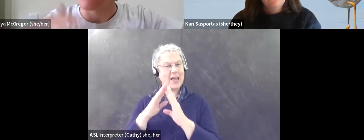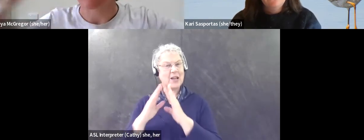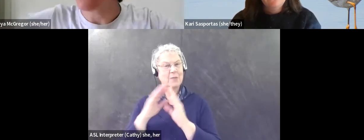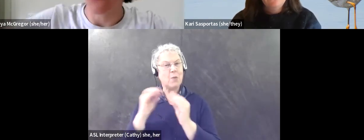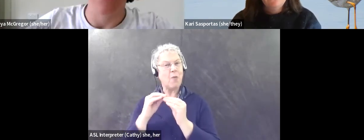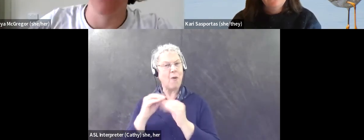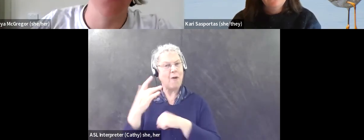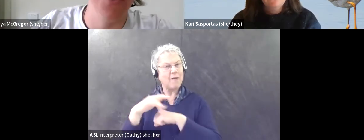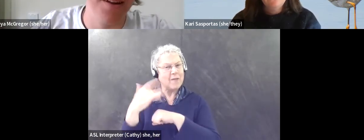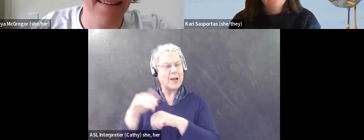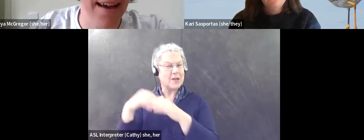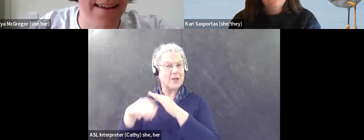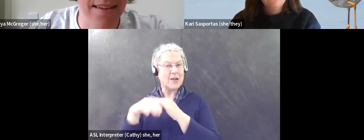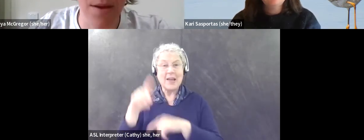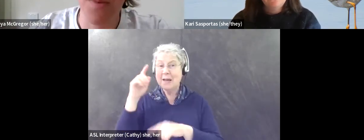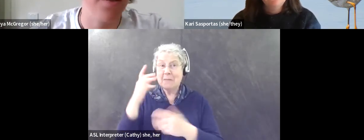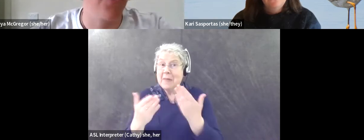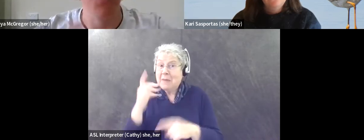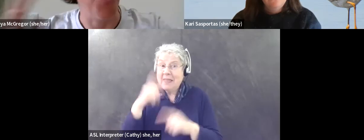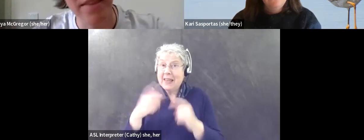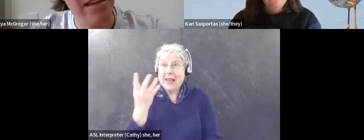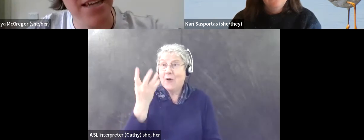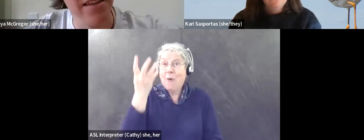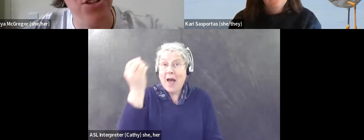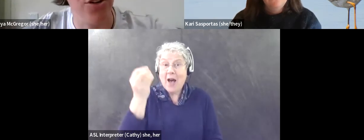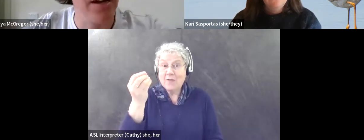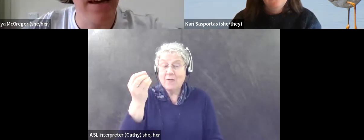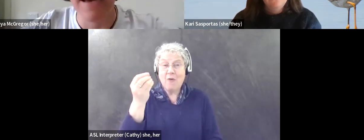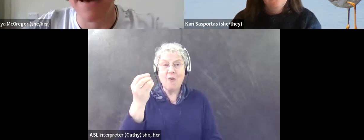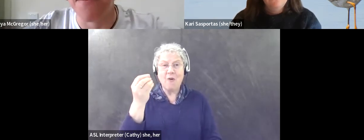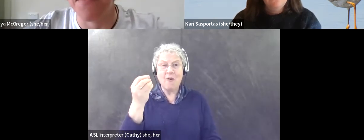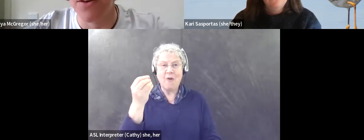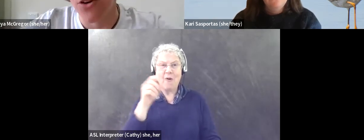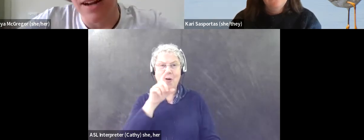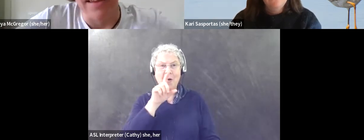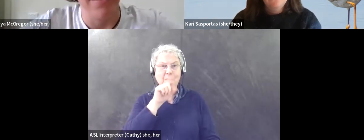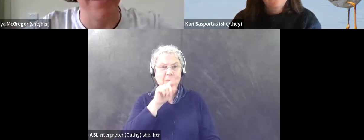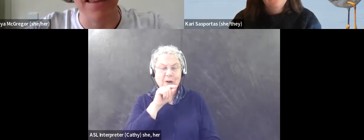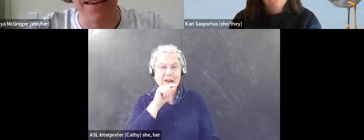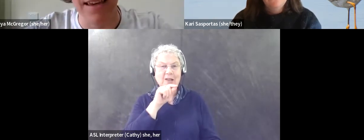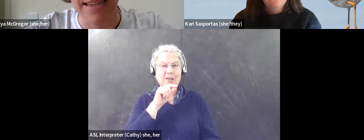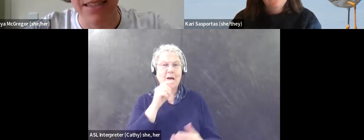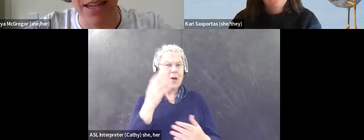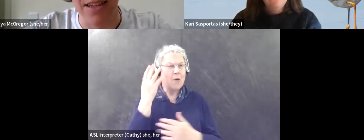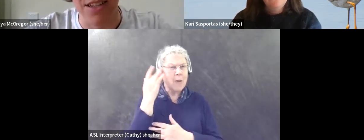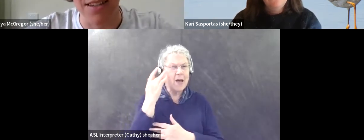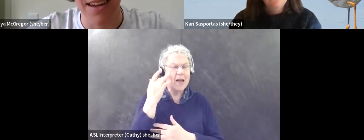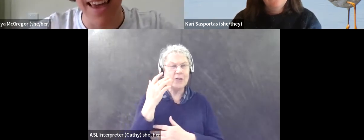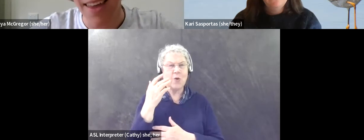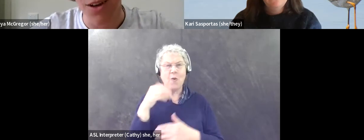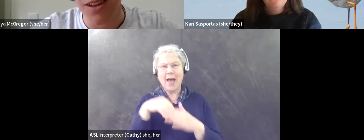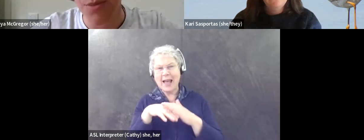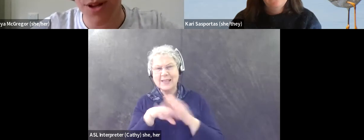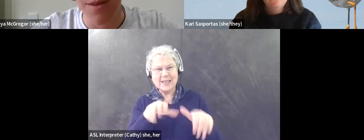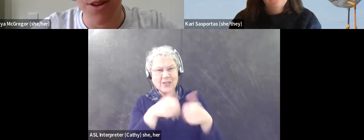they maybe can't go out on organized outings maybe because of a mobility challenge or, um, or another, another access challenge. And